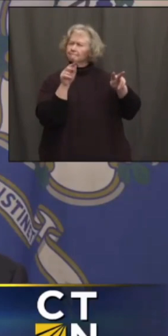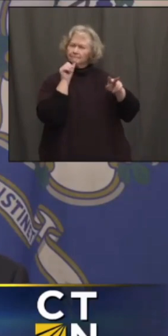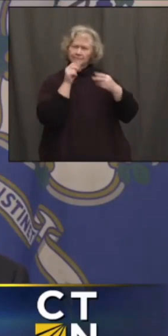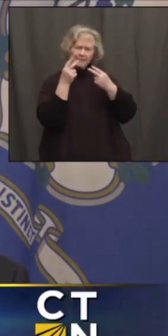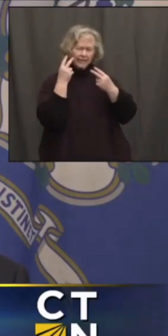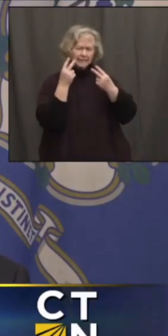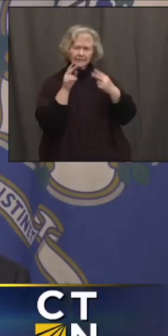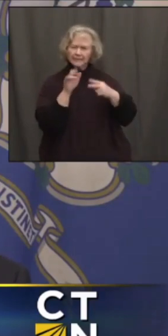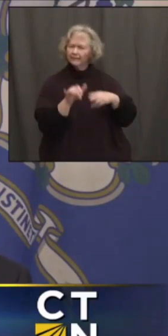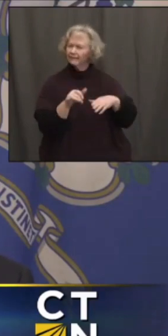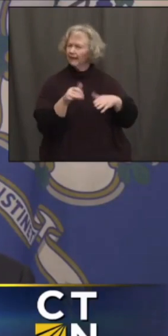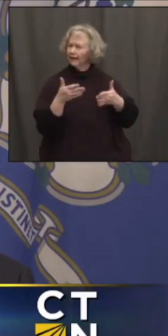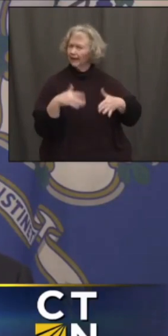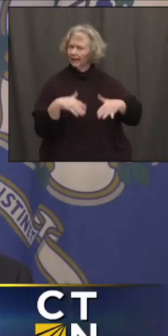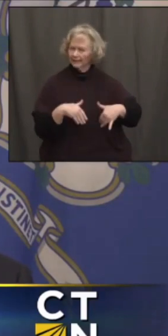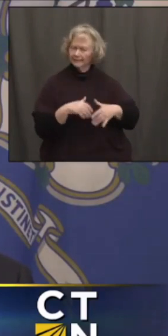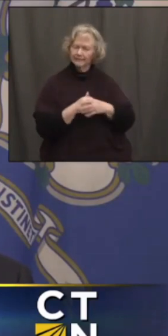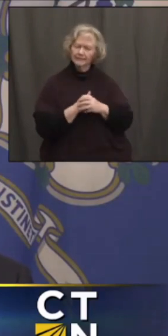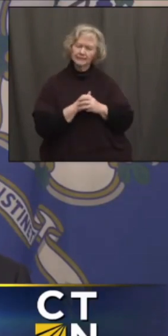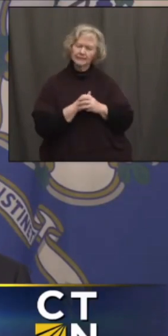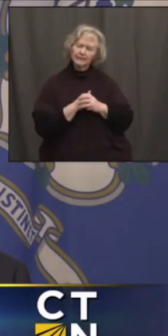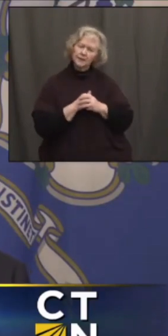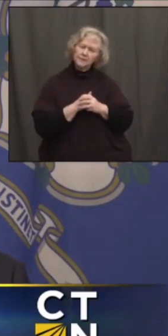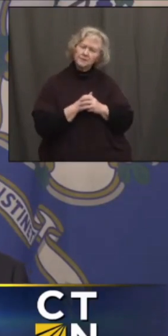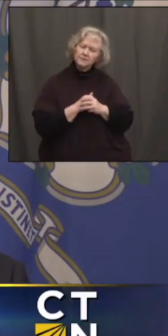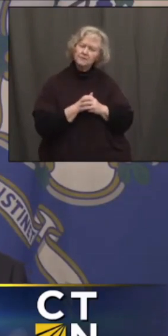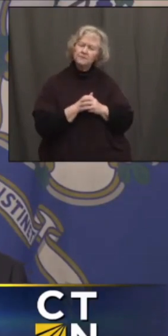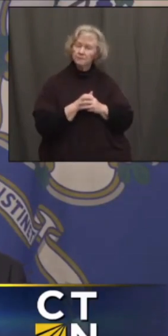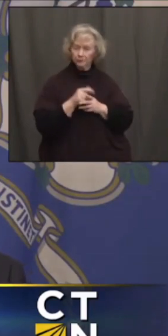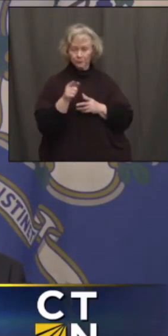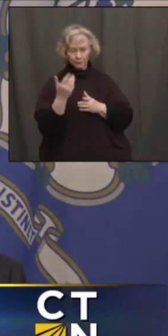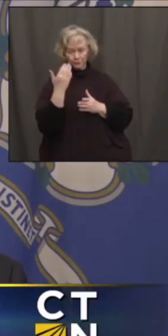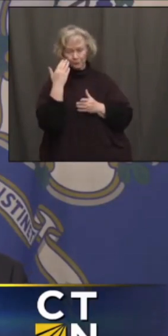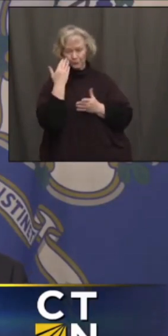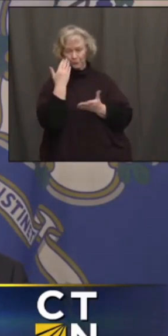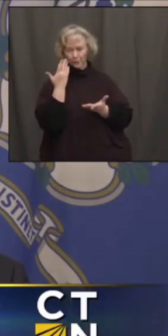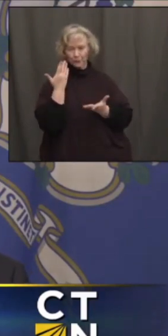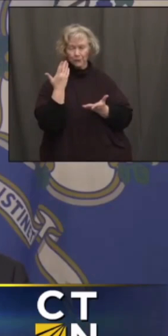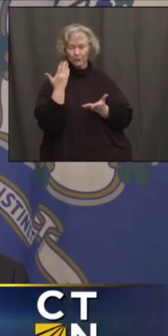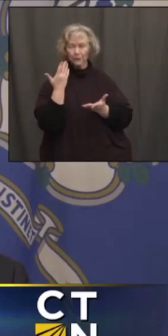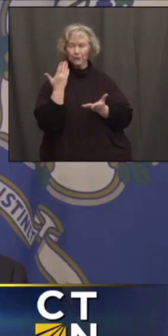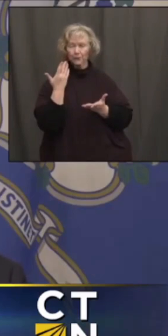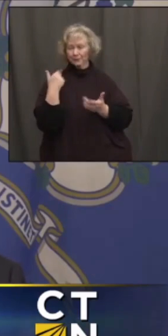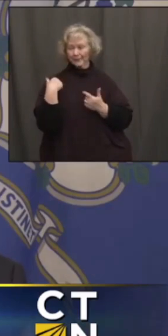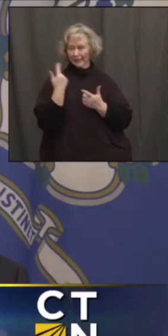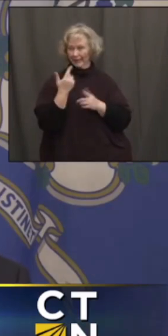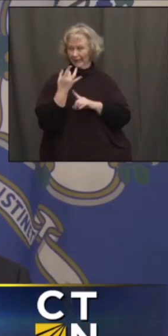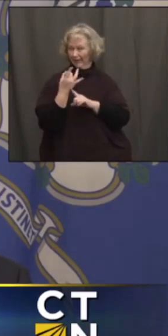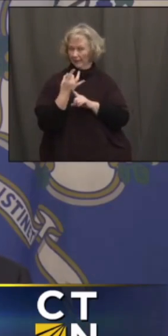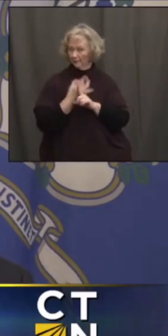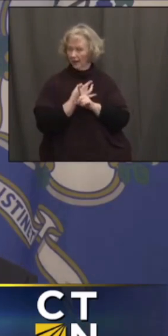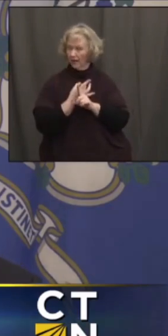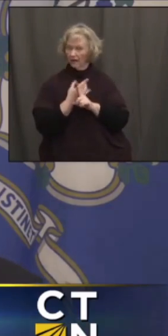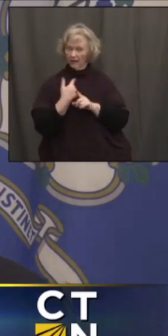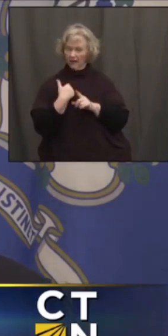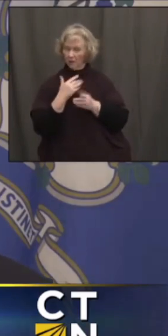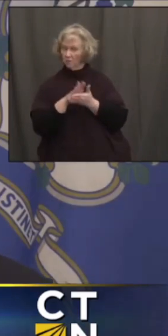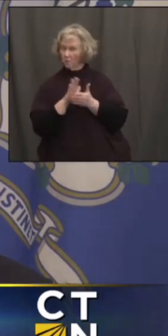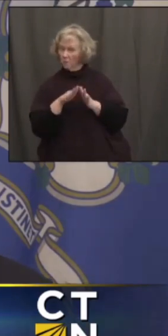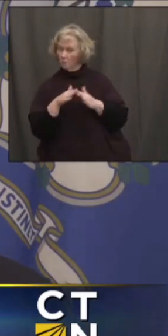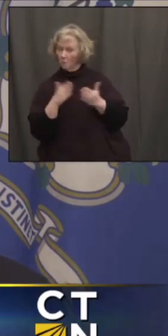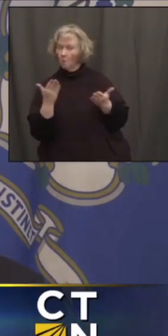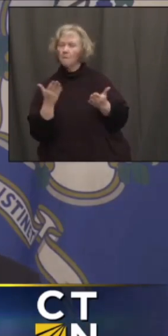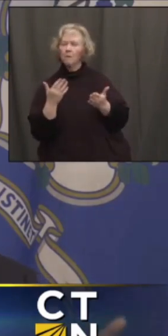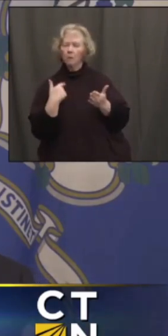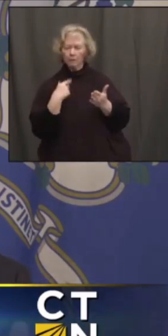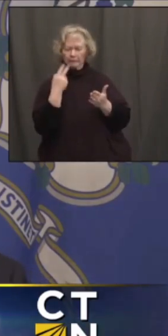much degree yet, Dave. But, you know, as you know, over the last, you know, eight months as our schools have been open, we did have